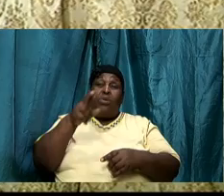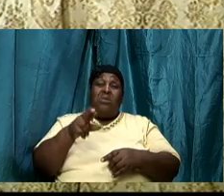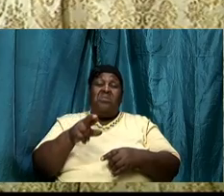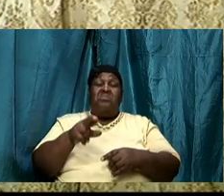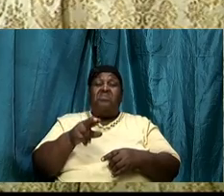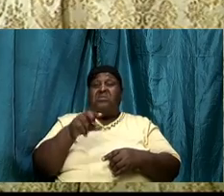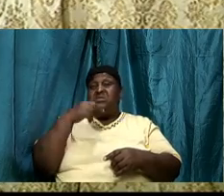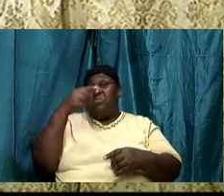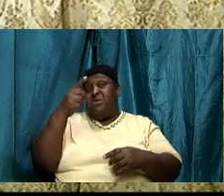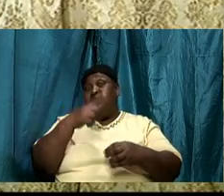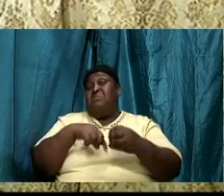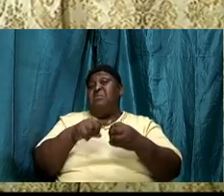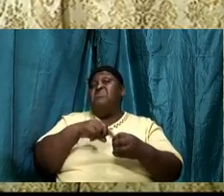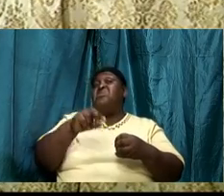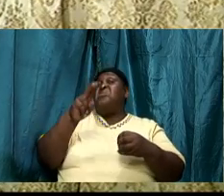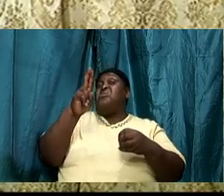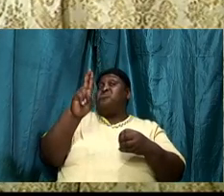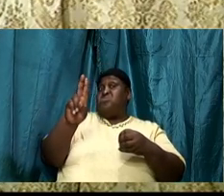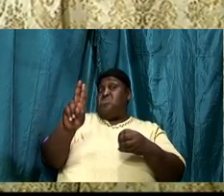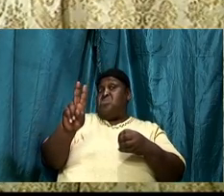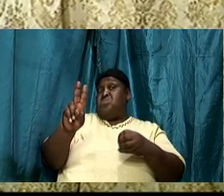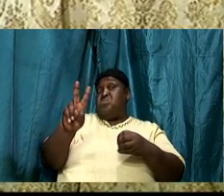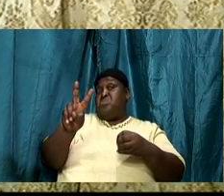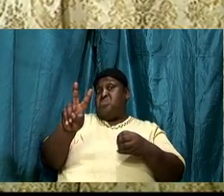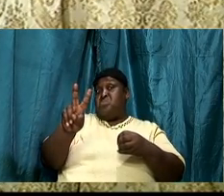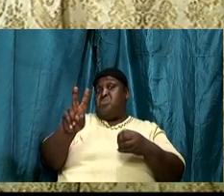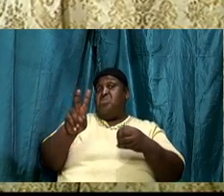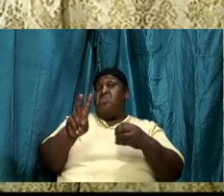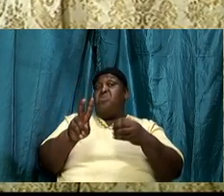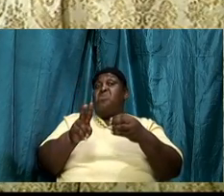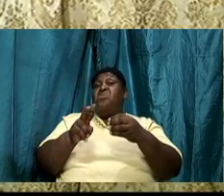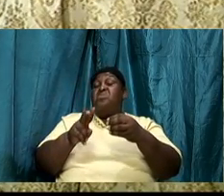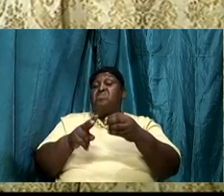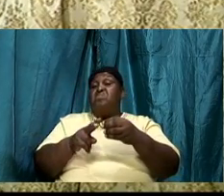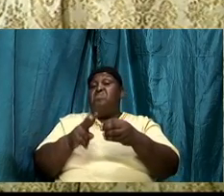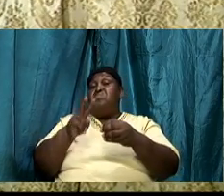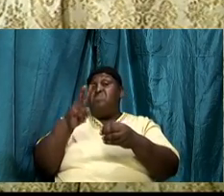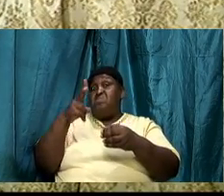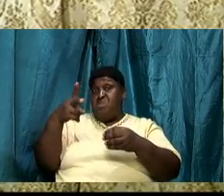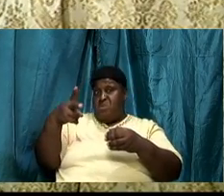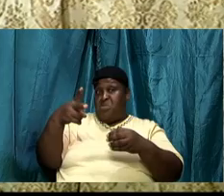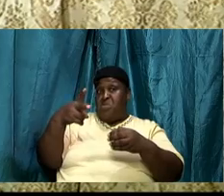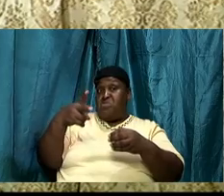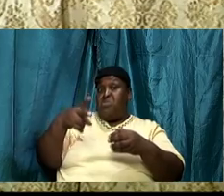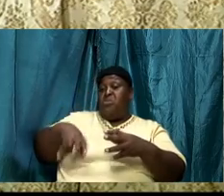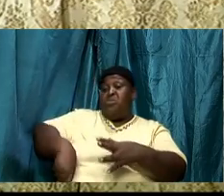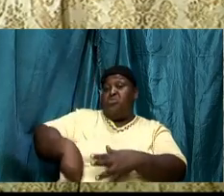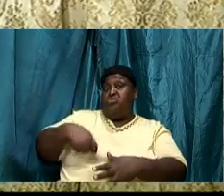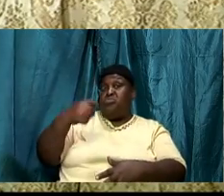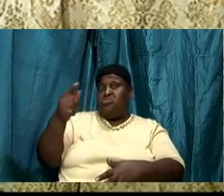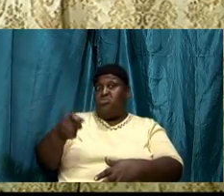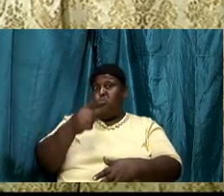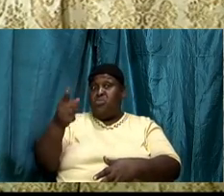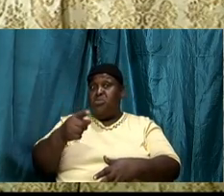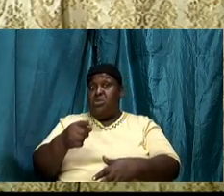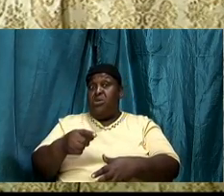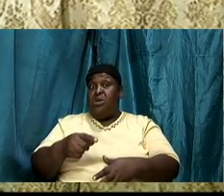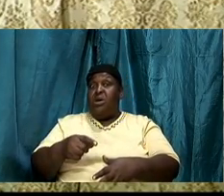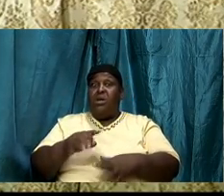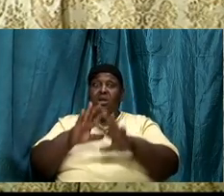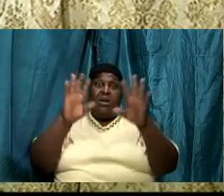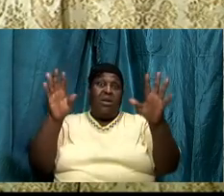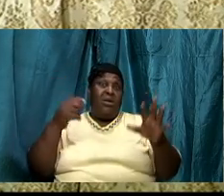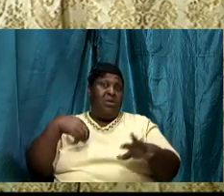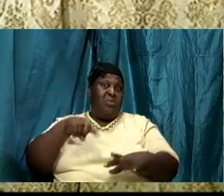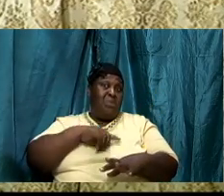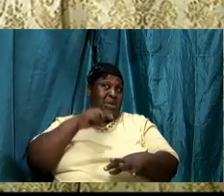sword, a sword with two mouths. And clearly, we know one of the mouths was the mouth of God because it came from